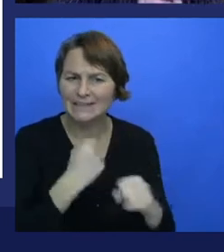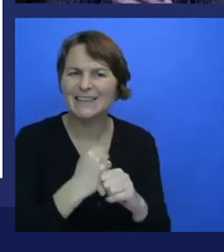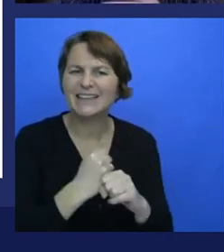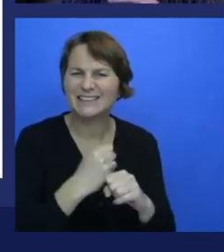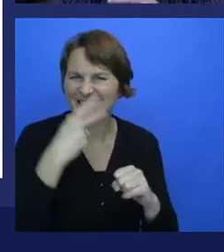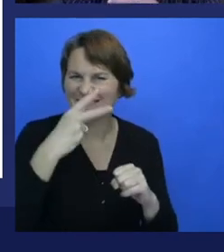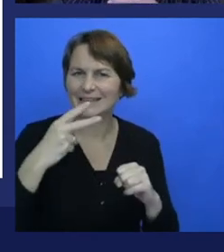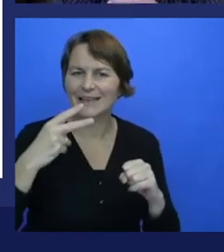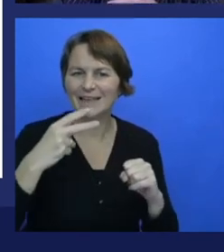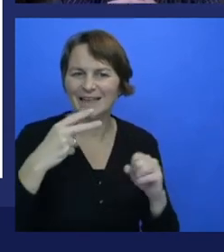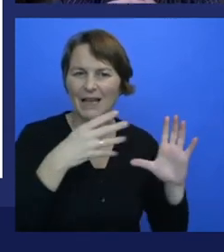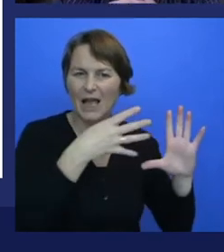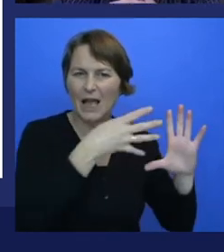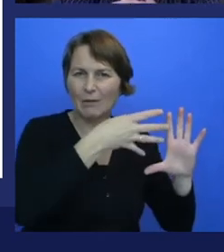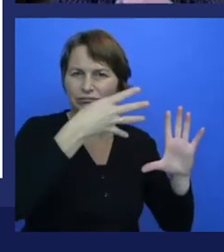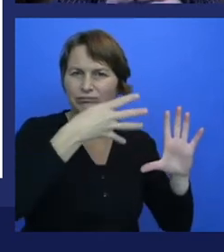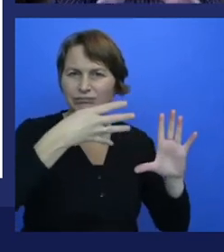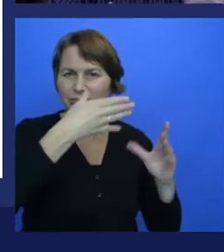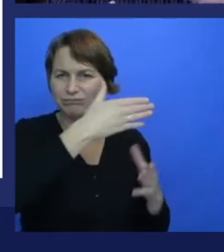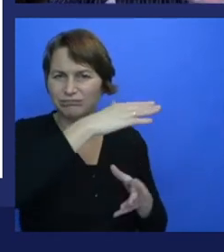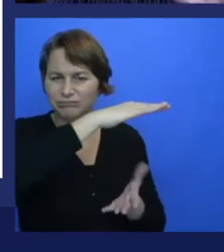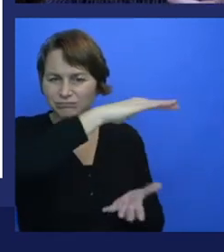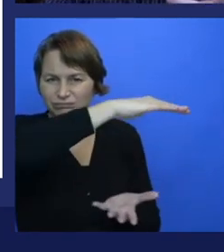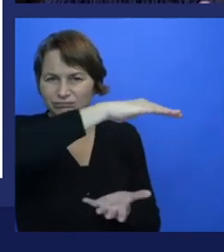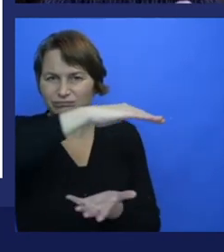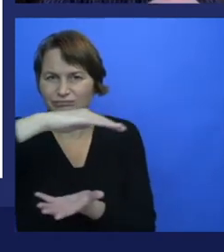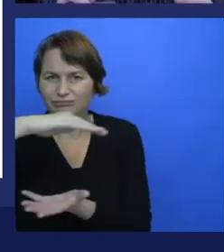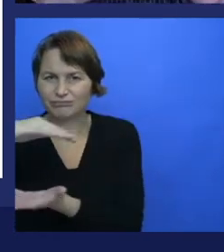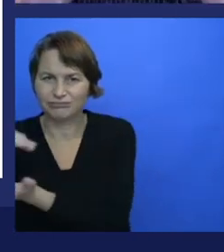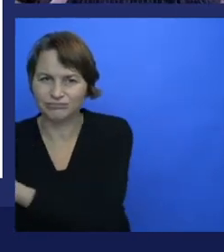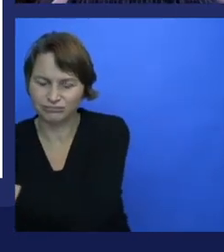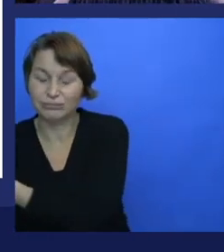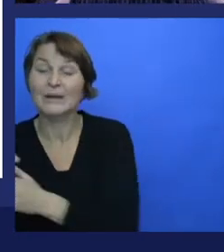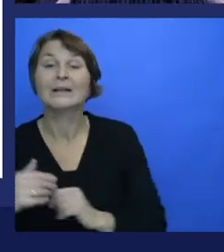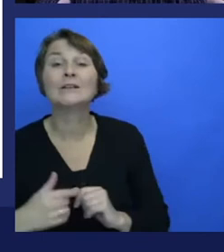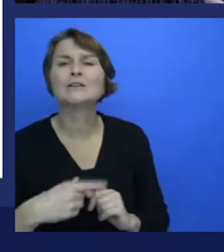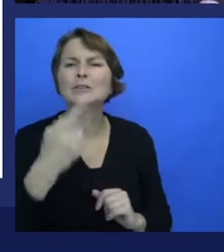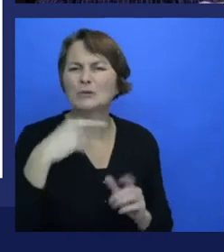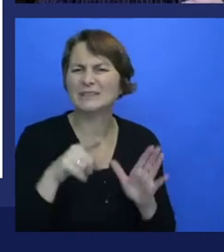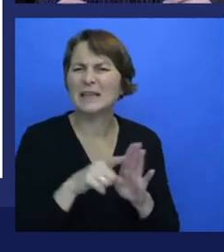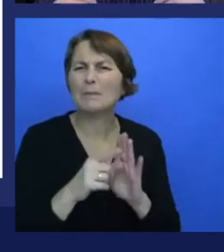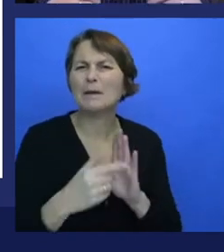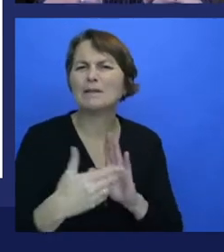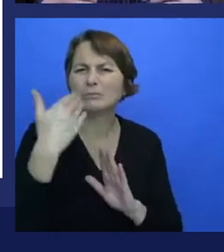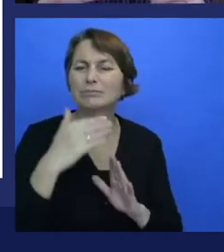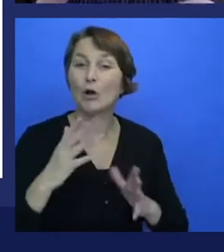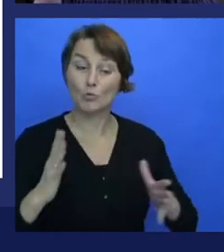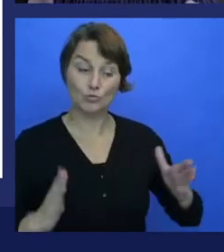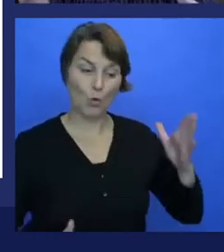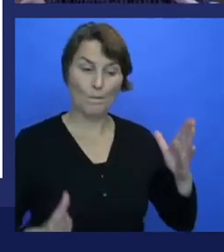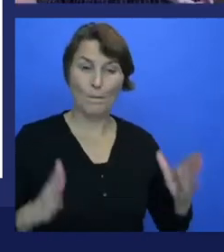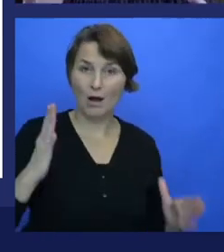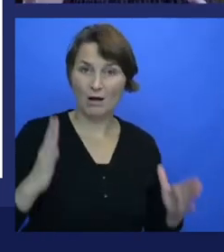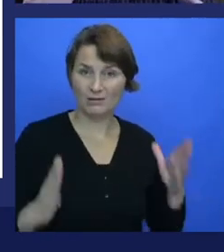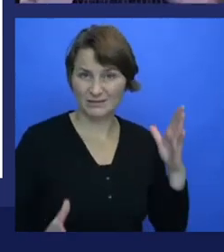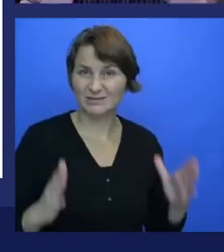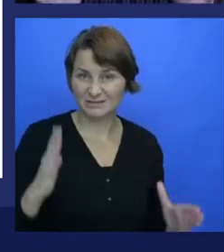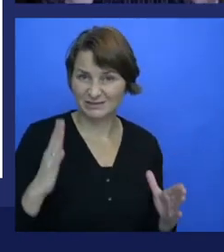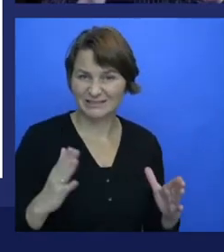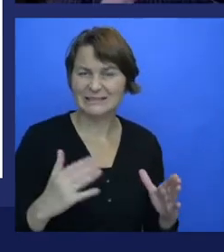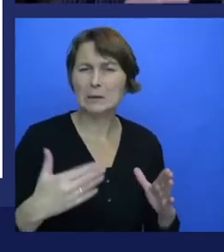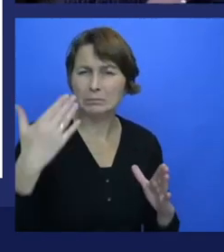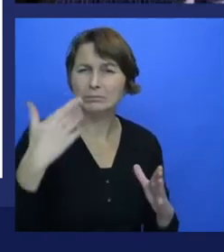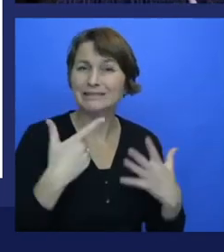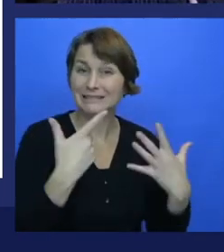I haven't really talked about robotics, but that's also from the 70s when robots really appeared in manufacturing. know, there's a real, robots